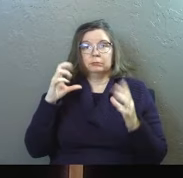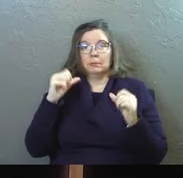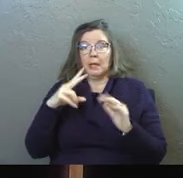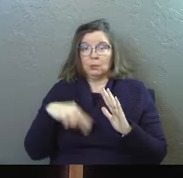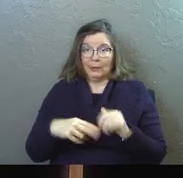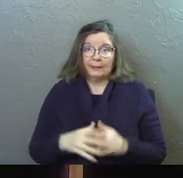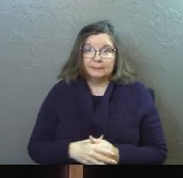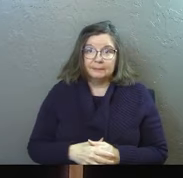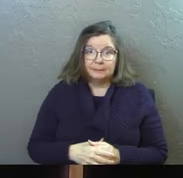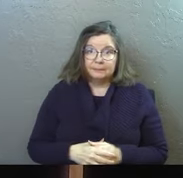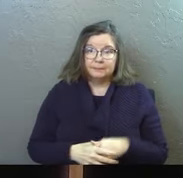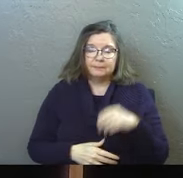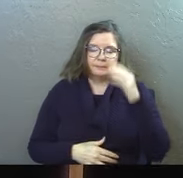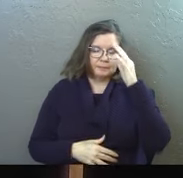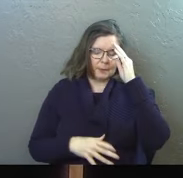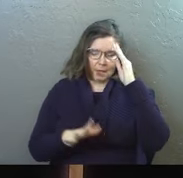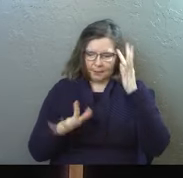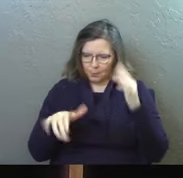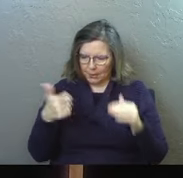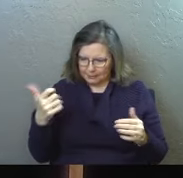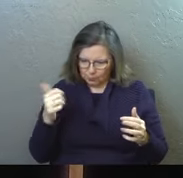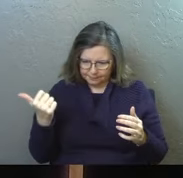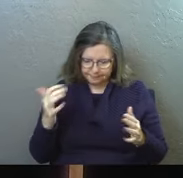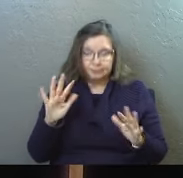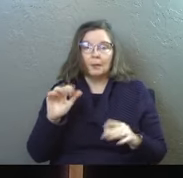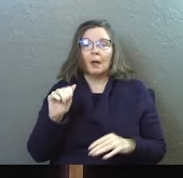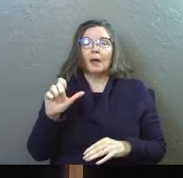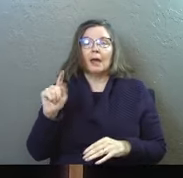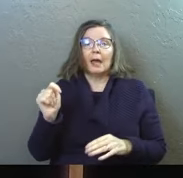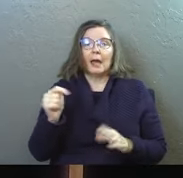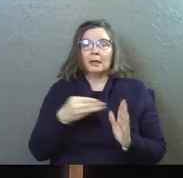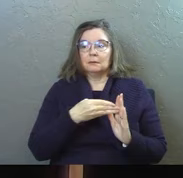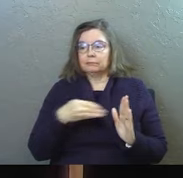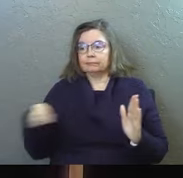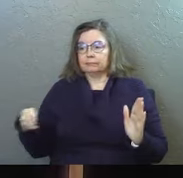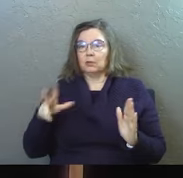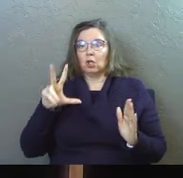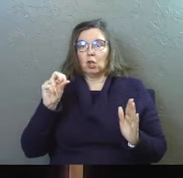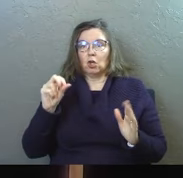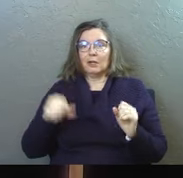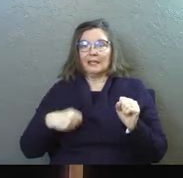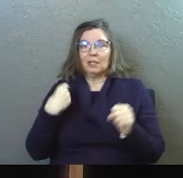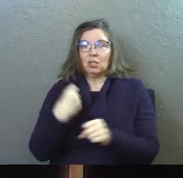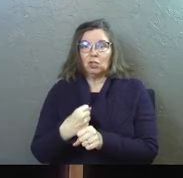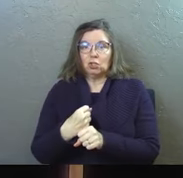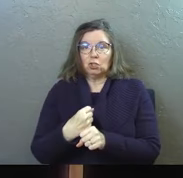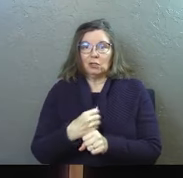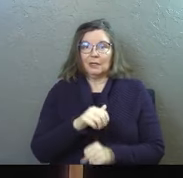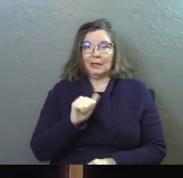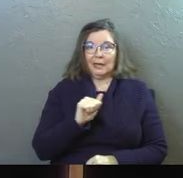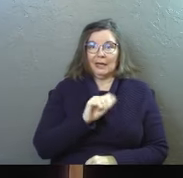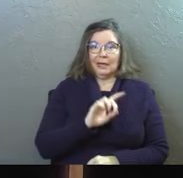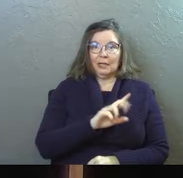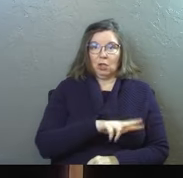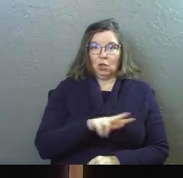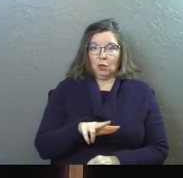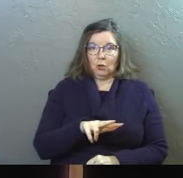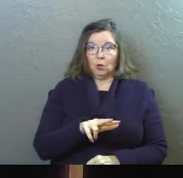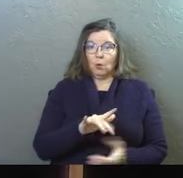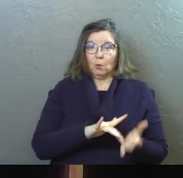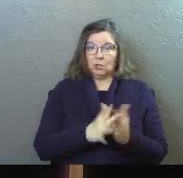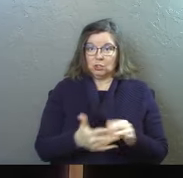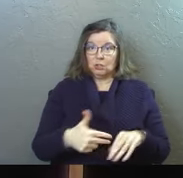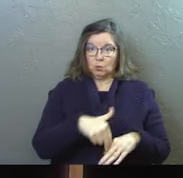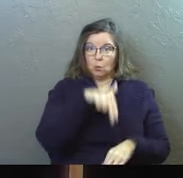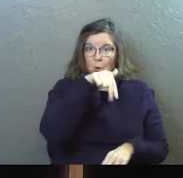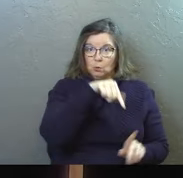read. What else? What else? Acts spans 30 years. From AD 33 when Jesus rose